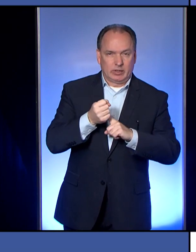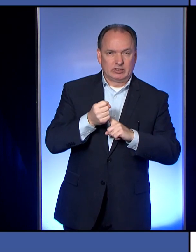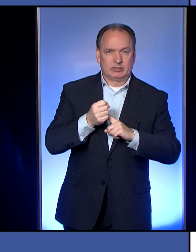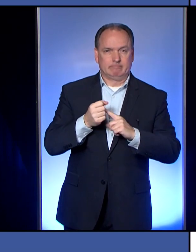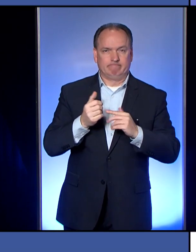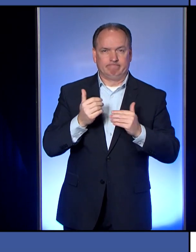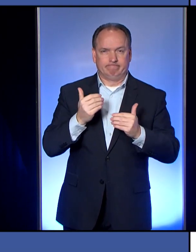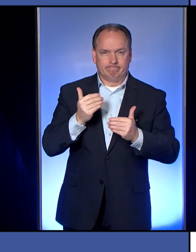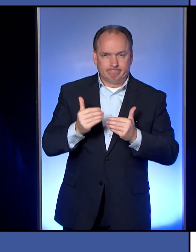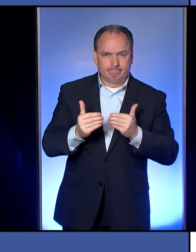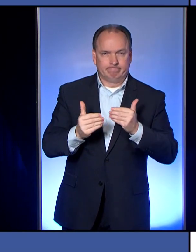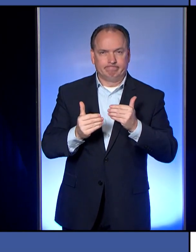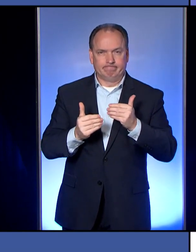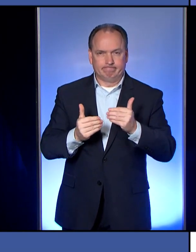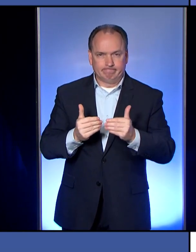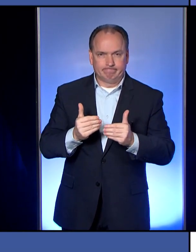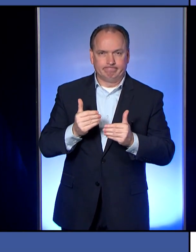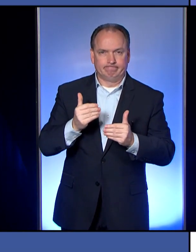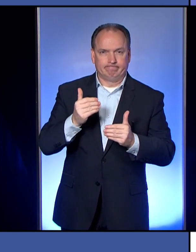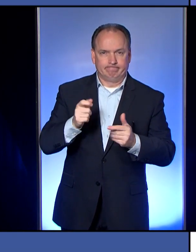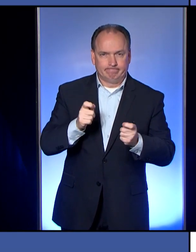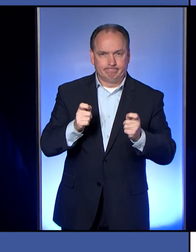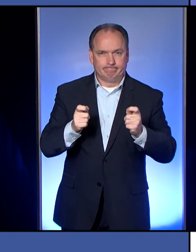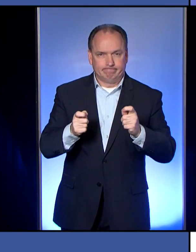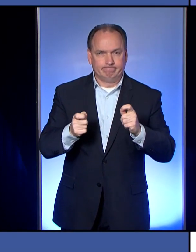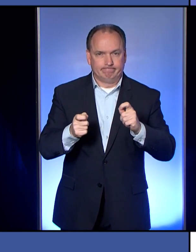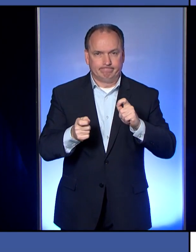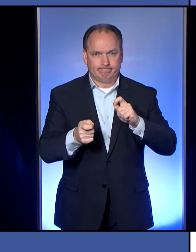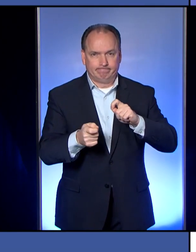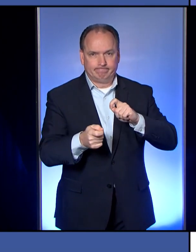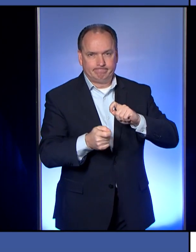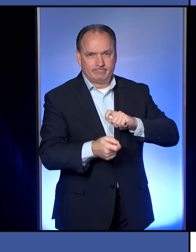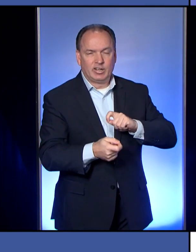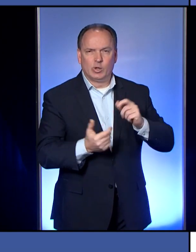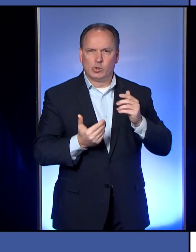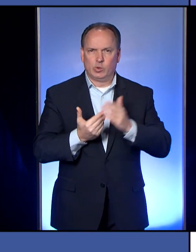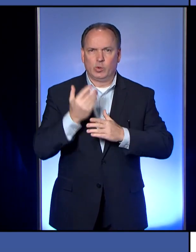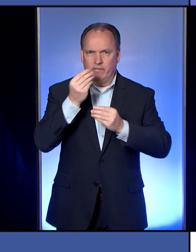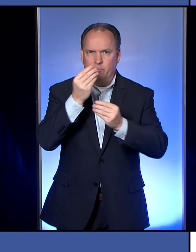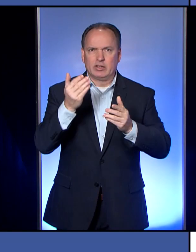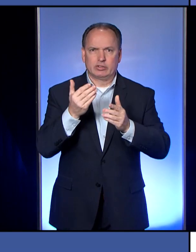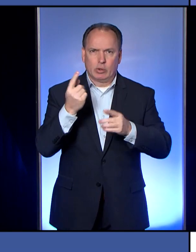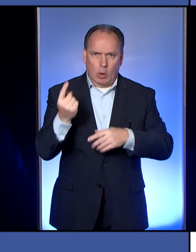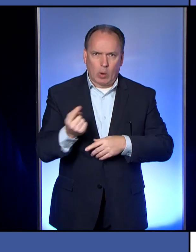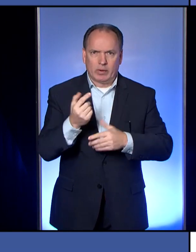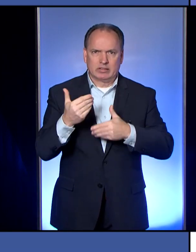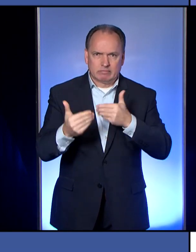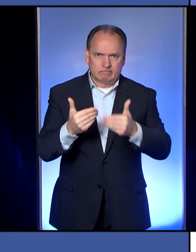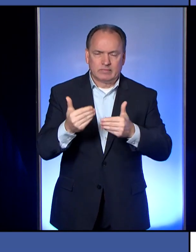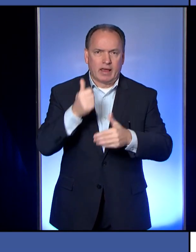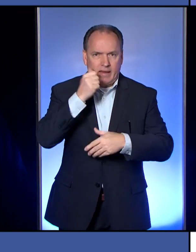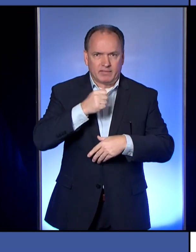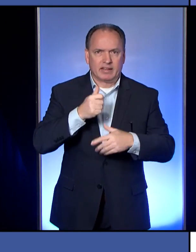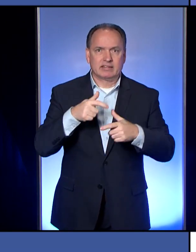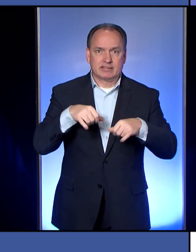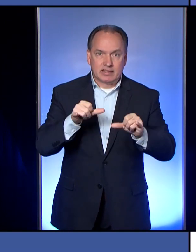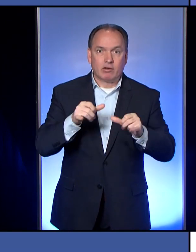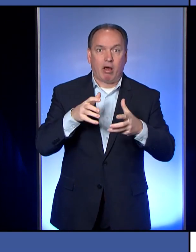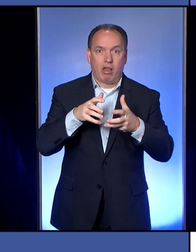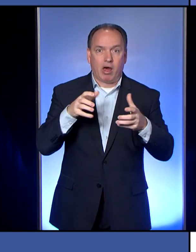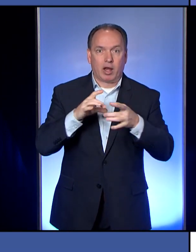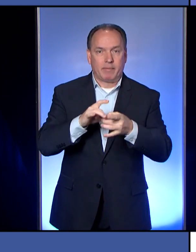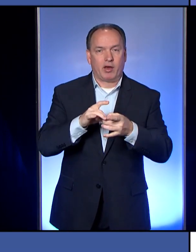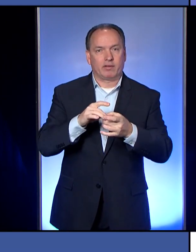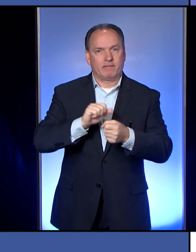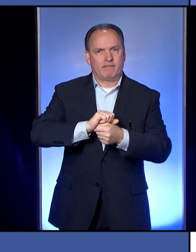seen for the last months. Um, new information comes out all the time on this. There's still much about this virus that we